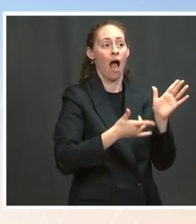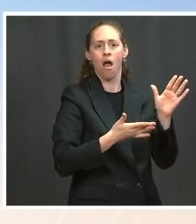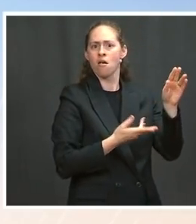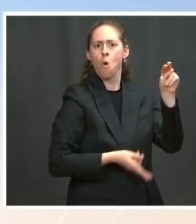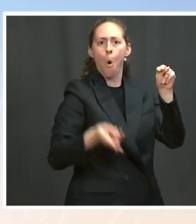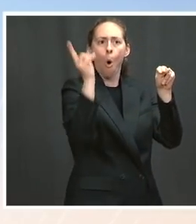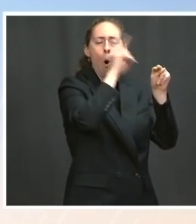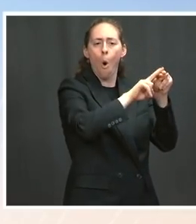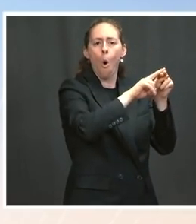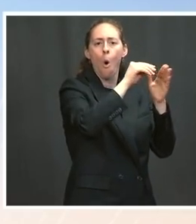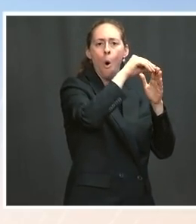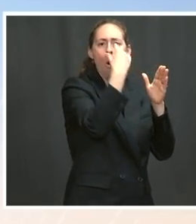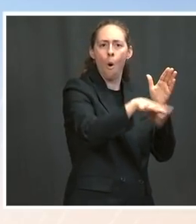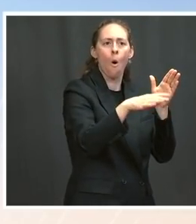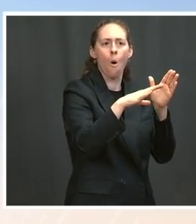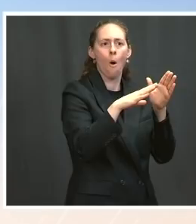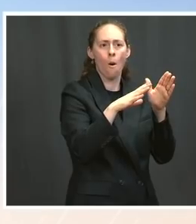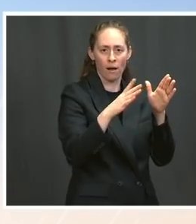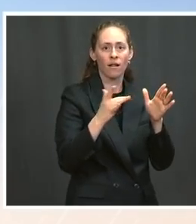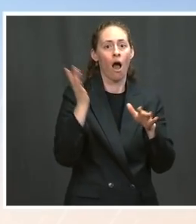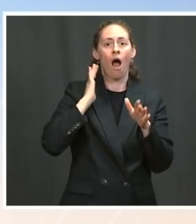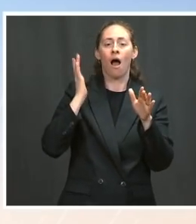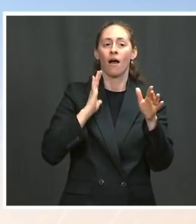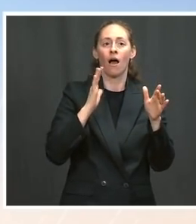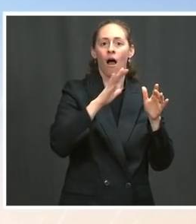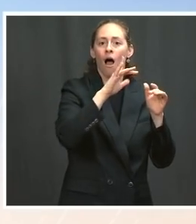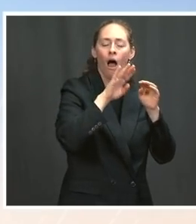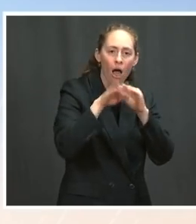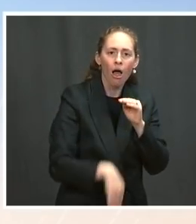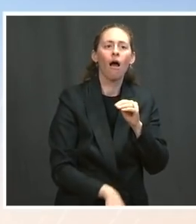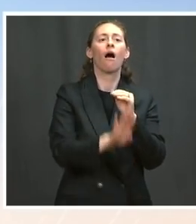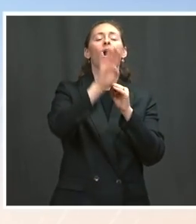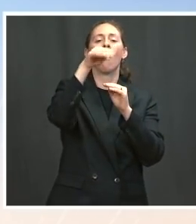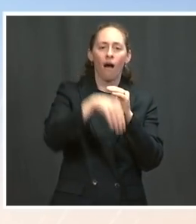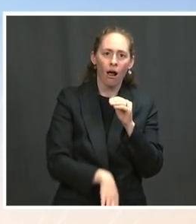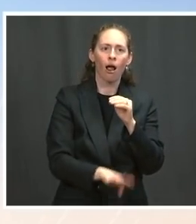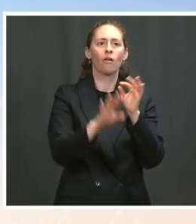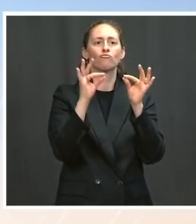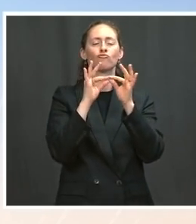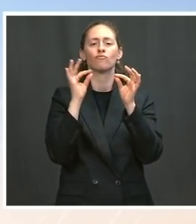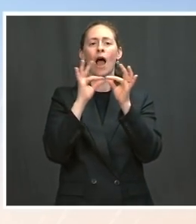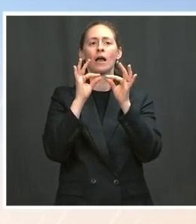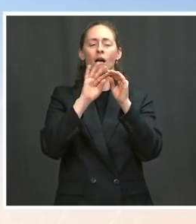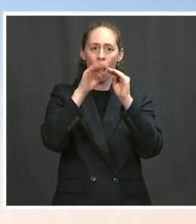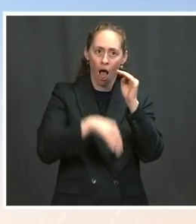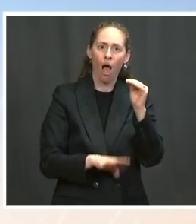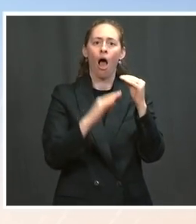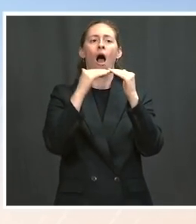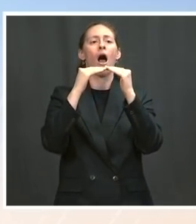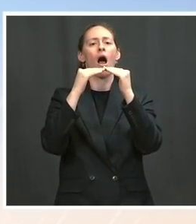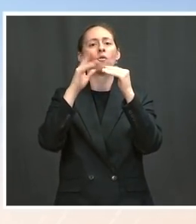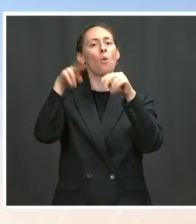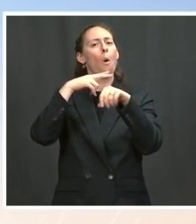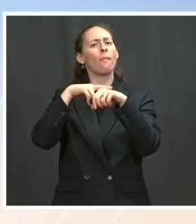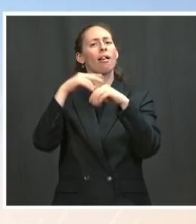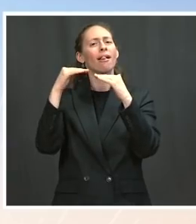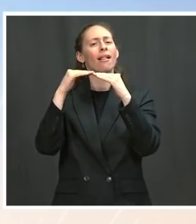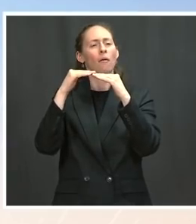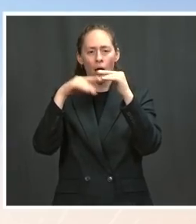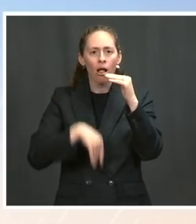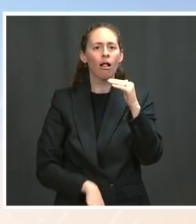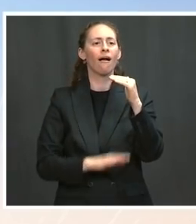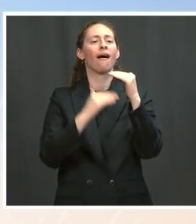months in which they were rebounding toward more normal levels. But that's a